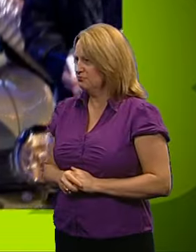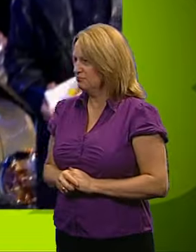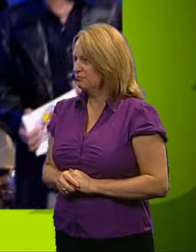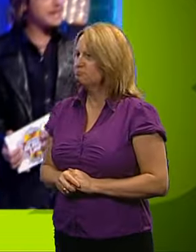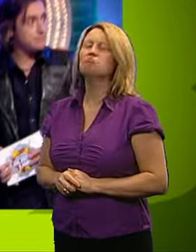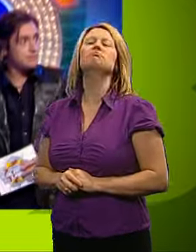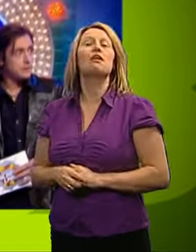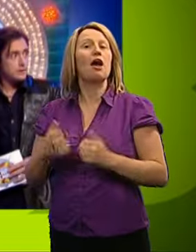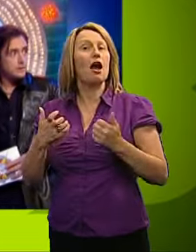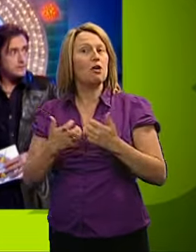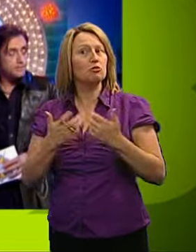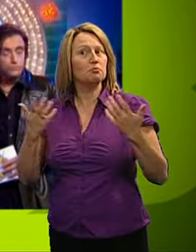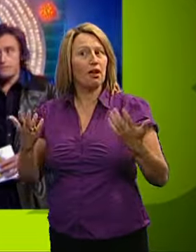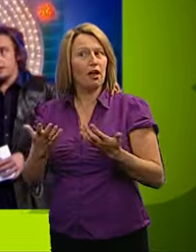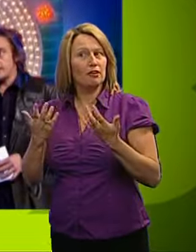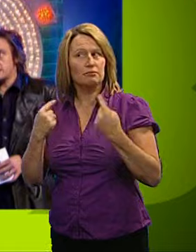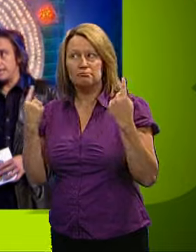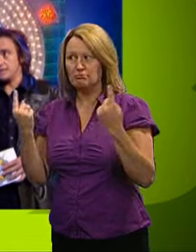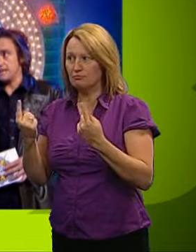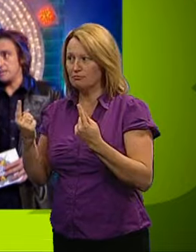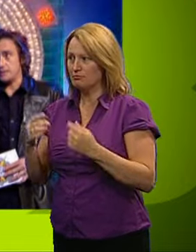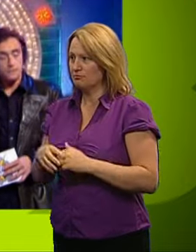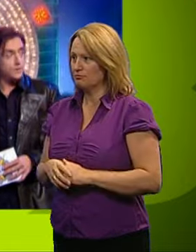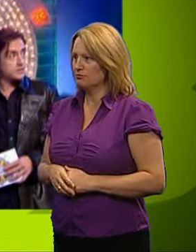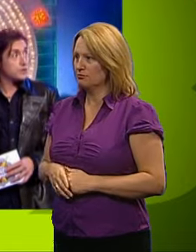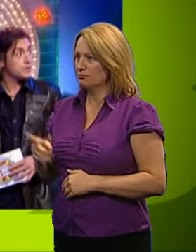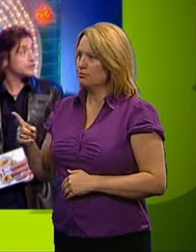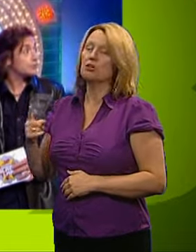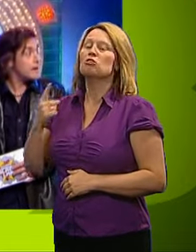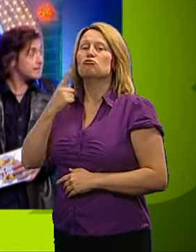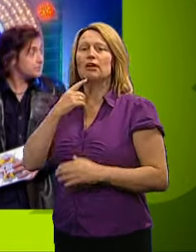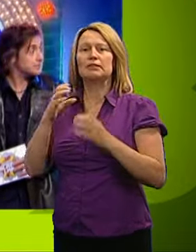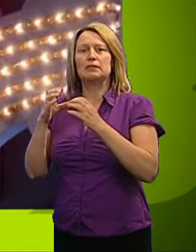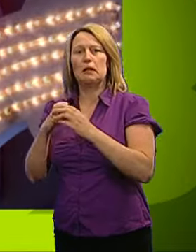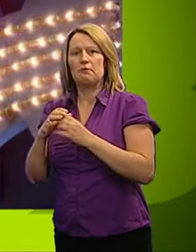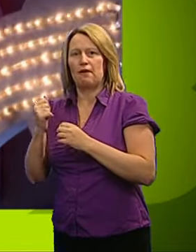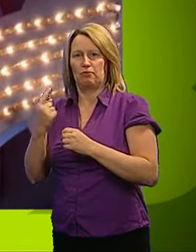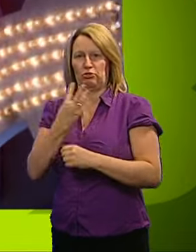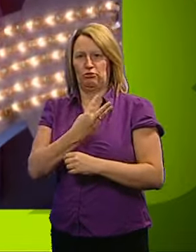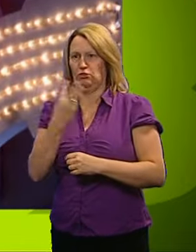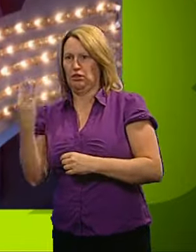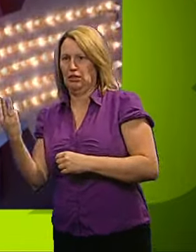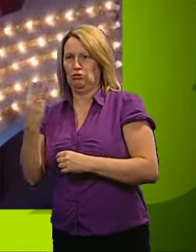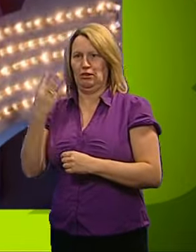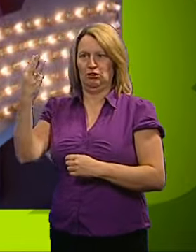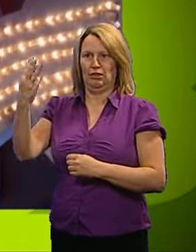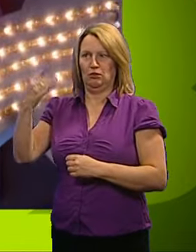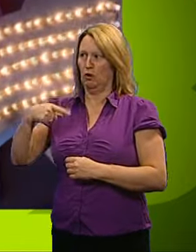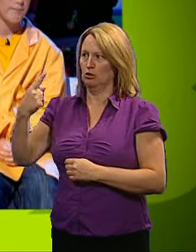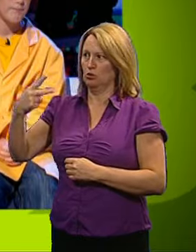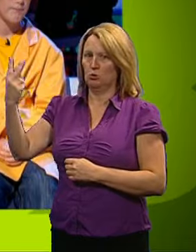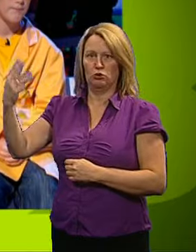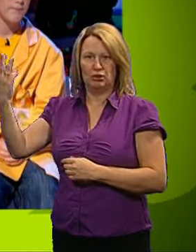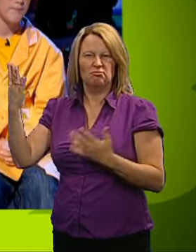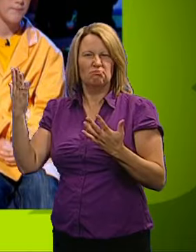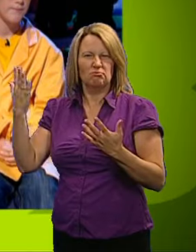Here's how we play the game. A set of three red lights for each team every time you answer a question correctly, we'll turn one of your lights green. The first